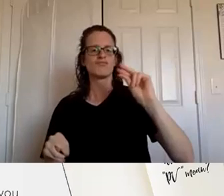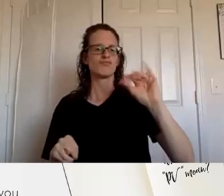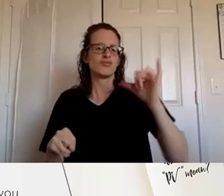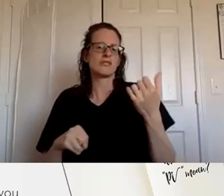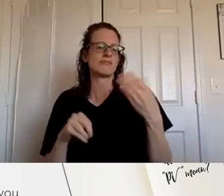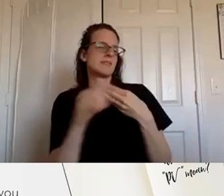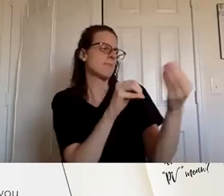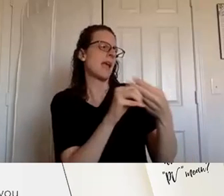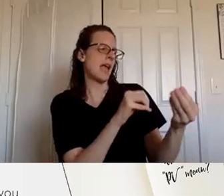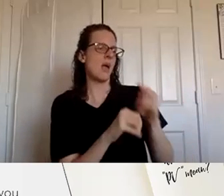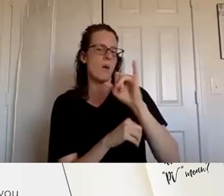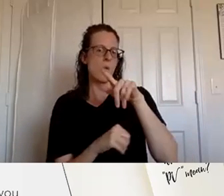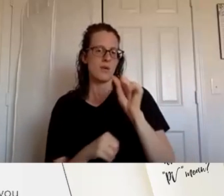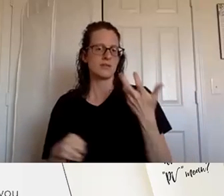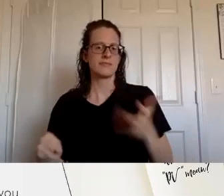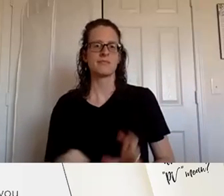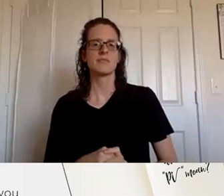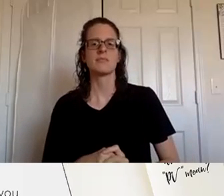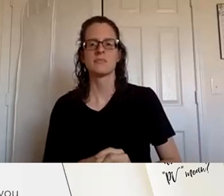um really if